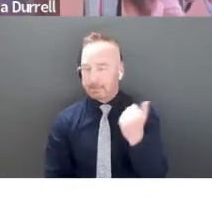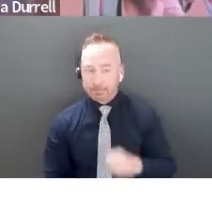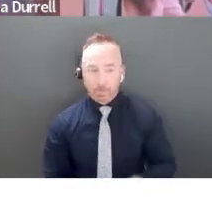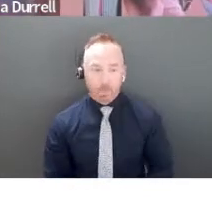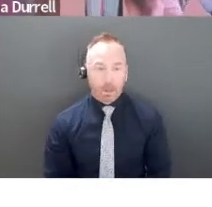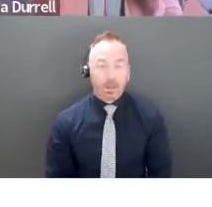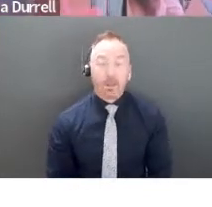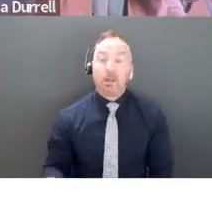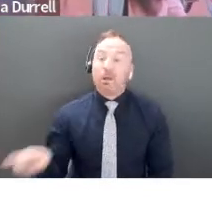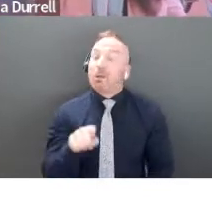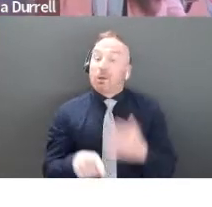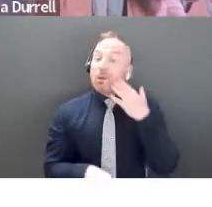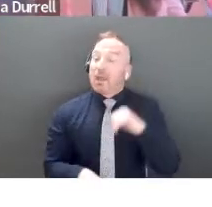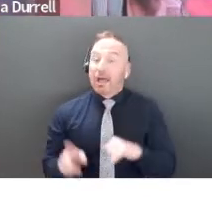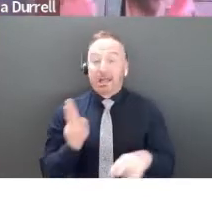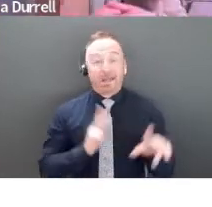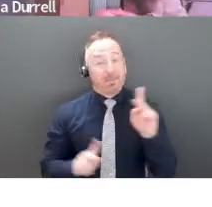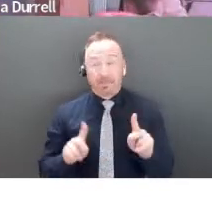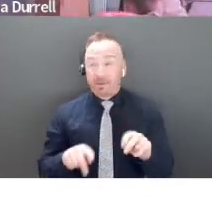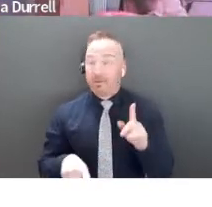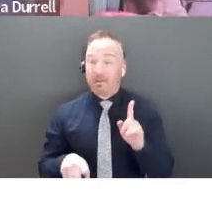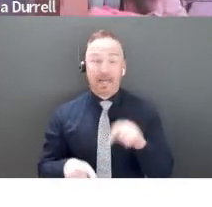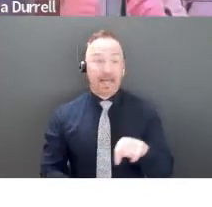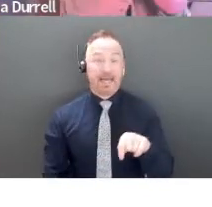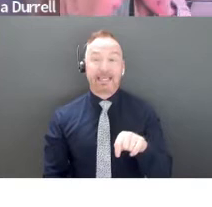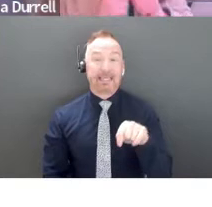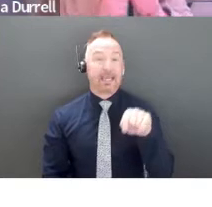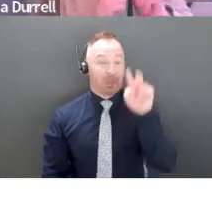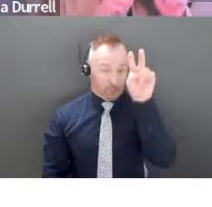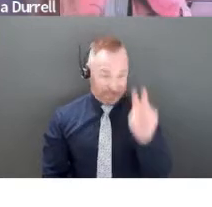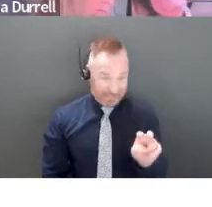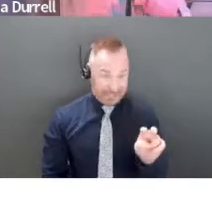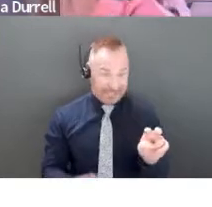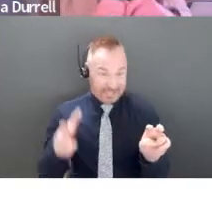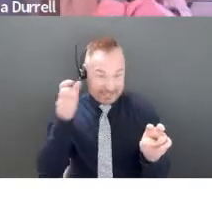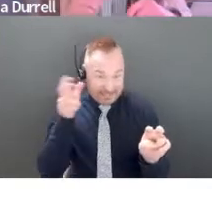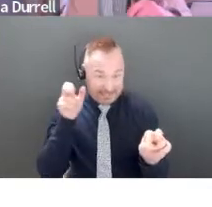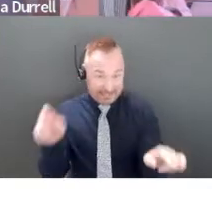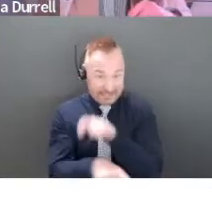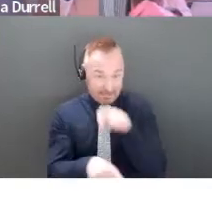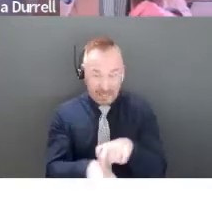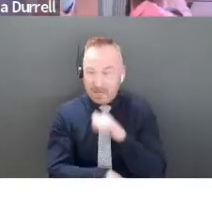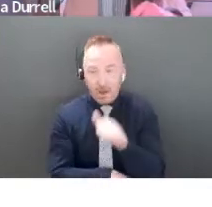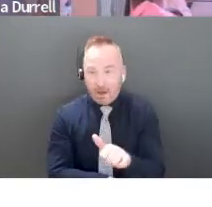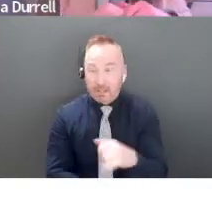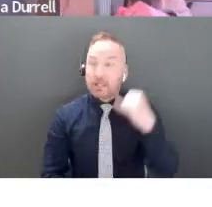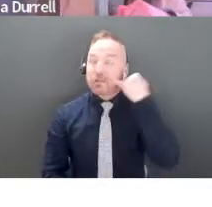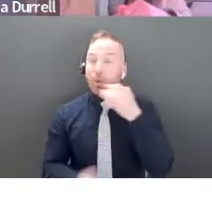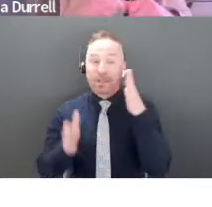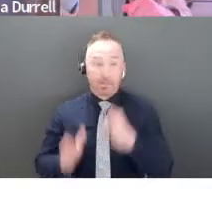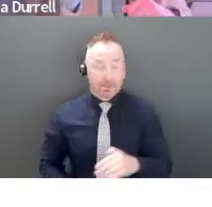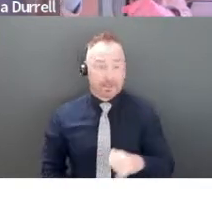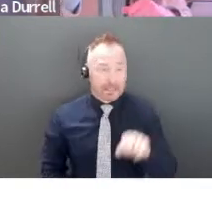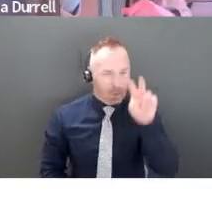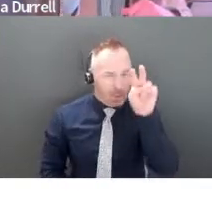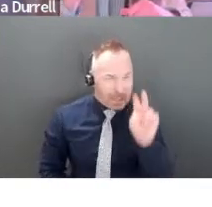I'm sure you all know this, but people can't read and listen at the same time. As soon as somebody starts to read your slides, they have to immediately, they turn you